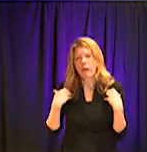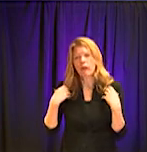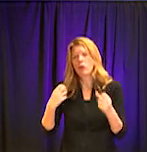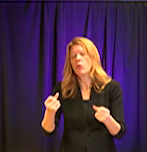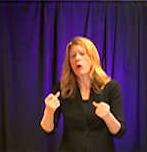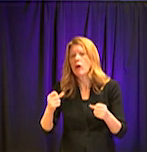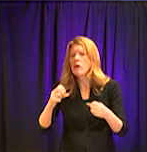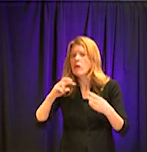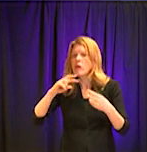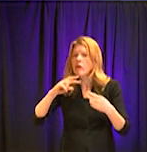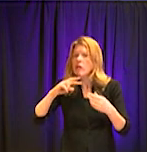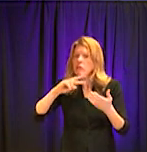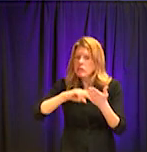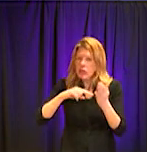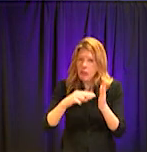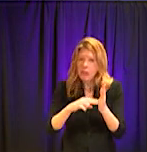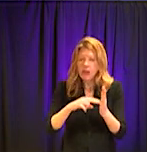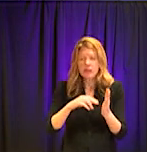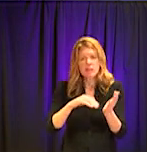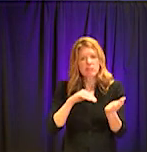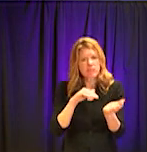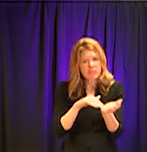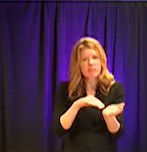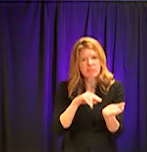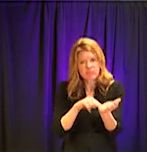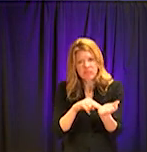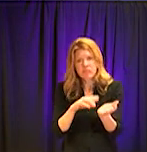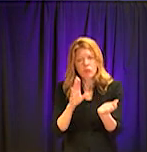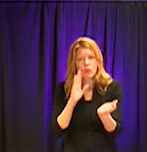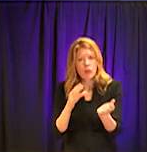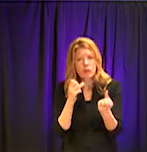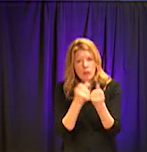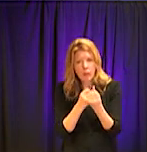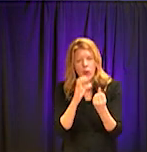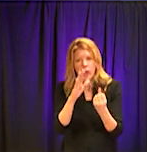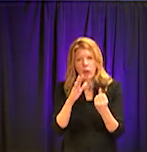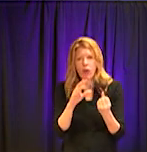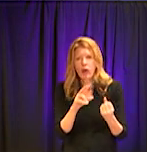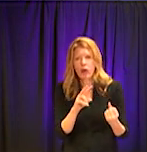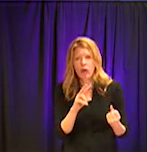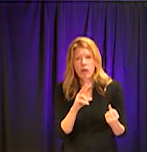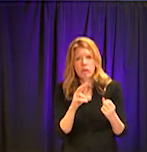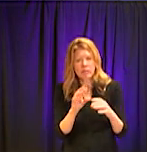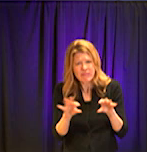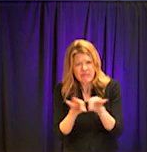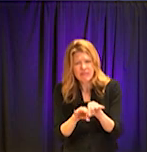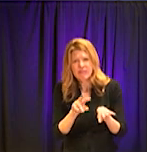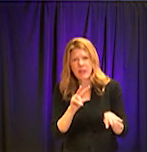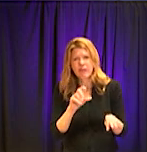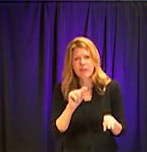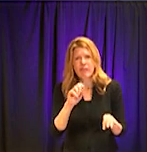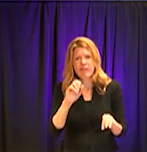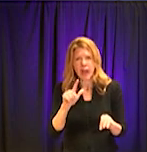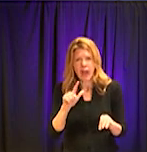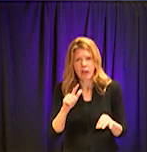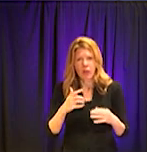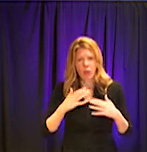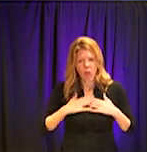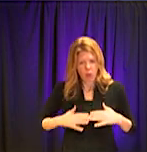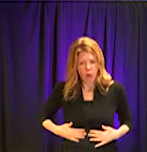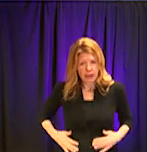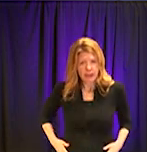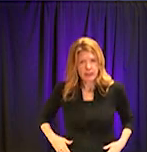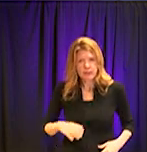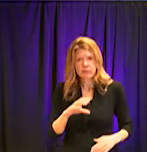are supporting all your vital organs and systems so that your own immune system can clear the virus. That's basically what it means.